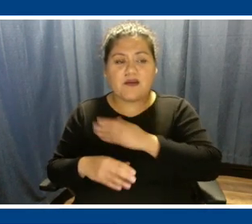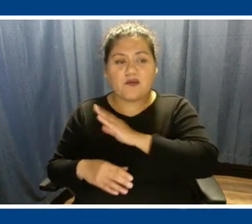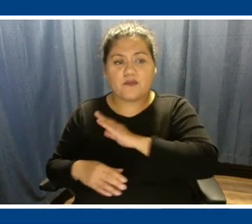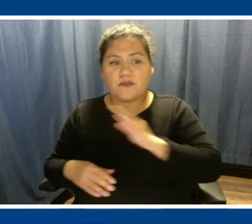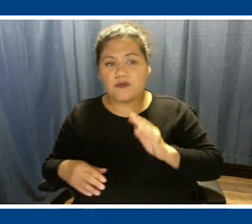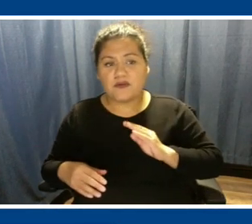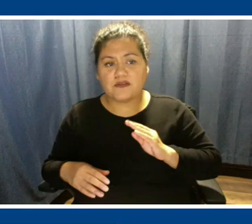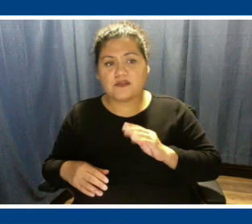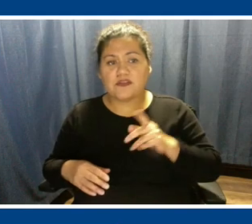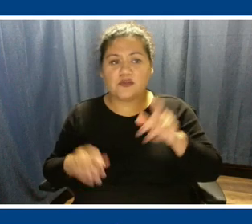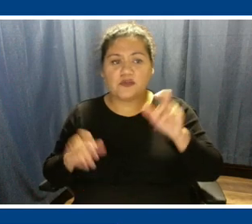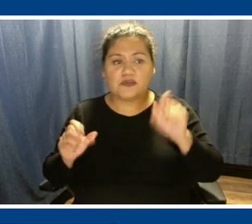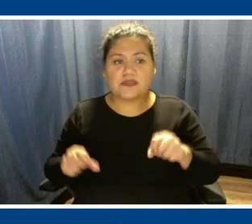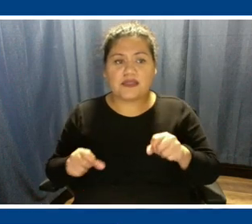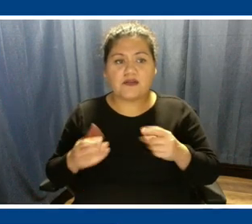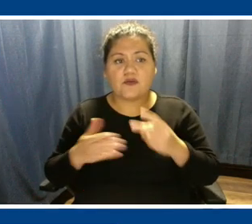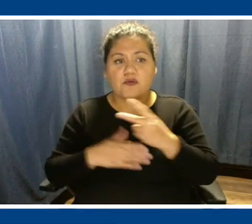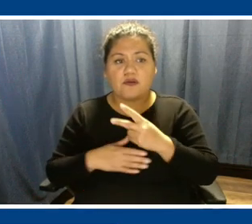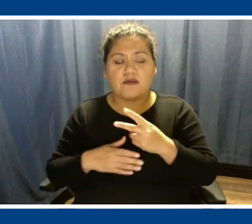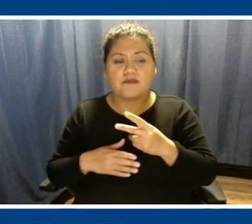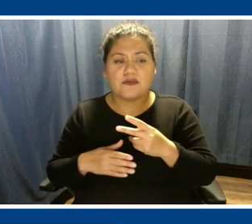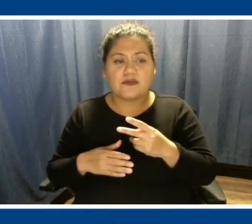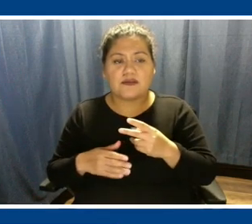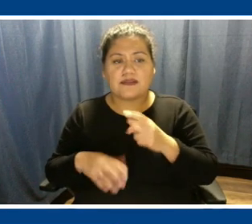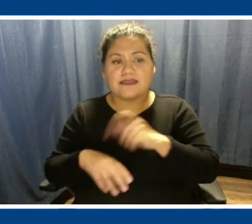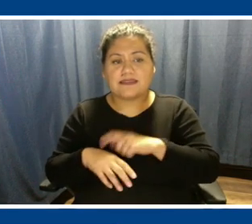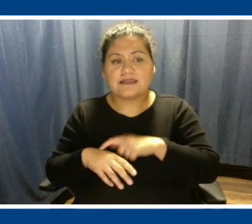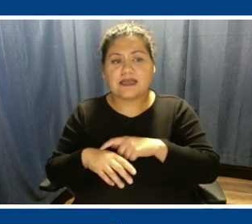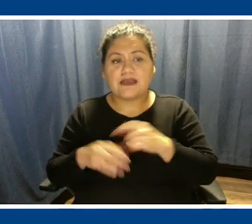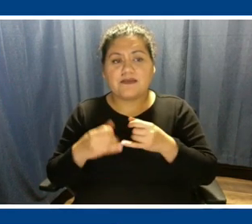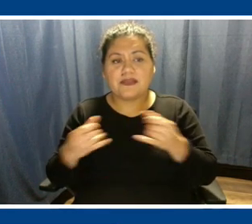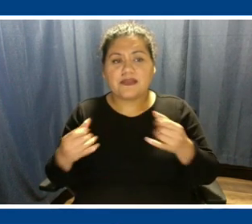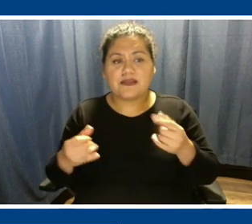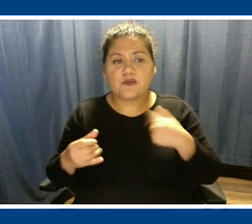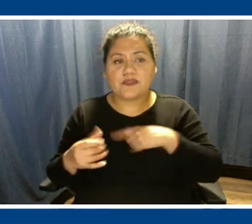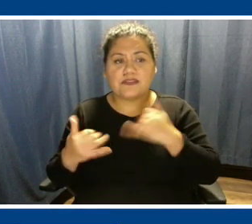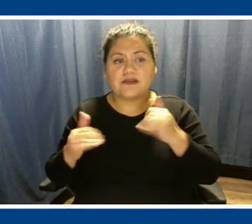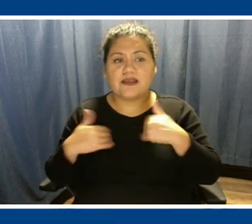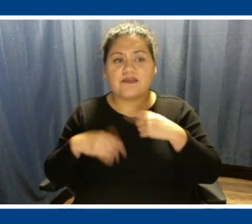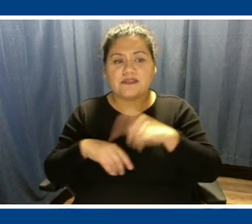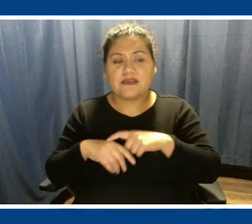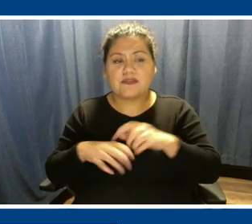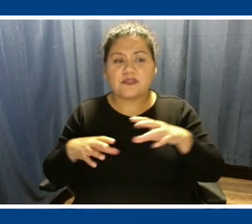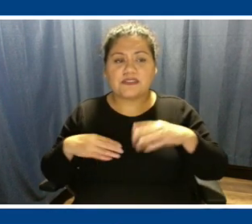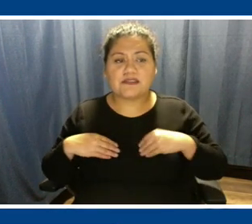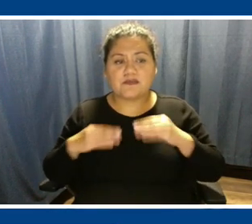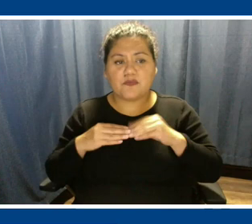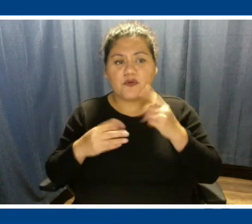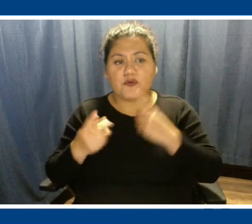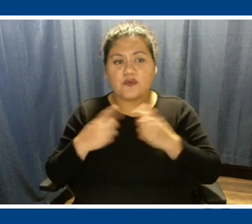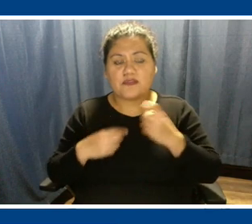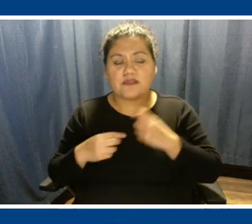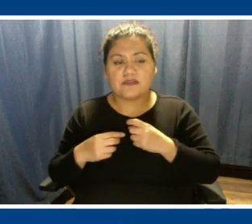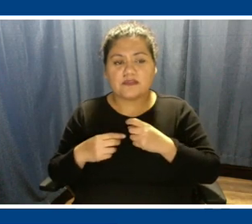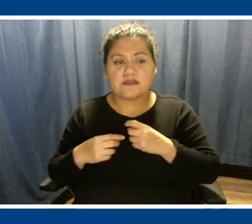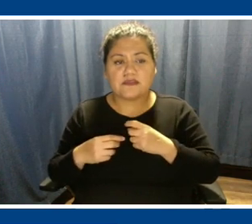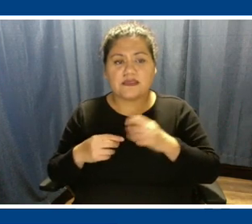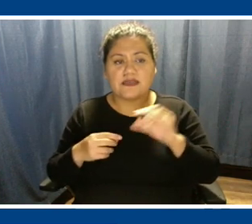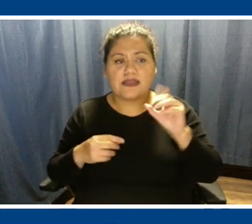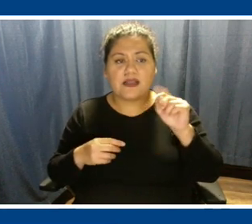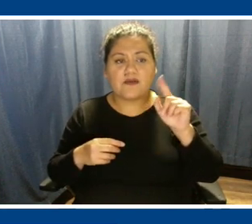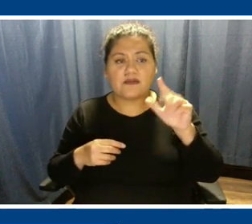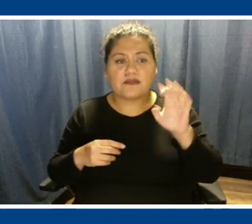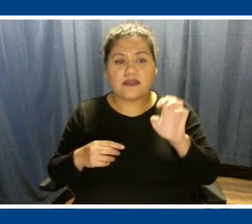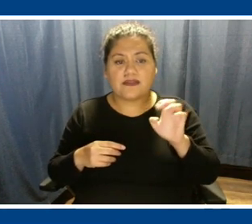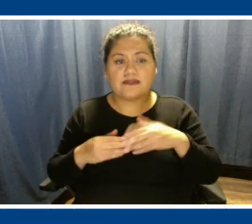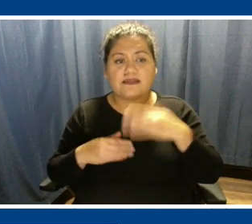can go over for everybody the timeline and we still have some time to take some more questions. But why don't you go ahead and outline the next steps and